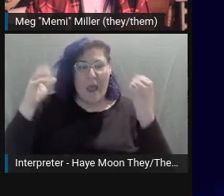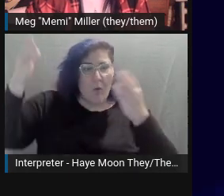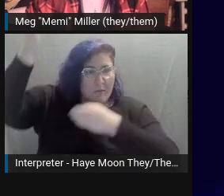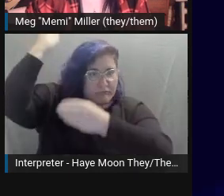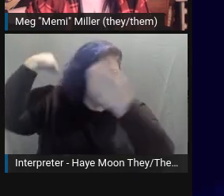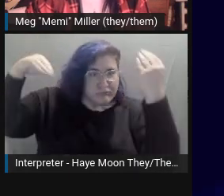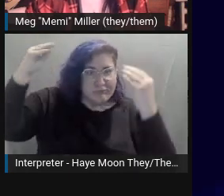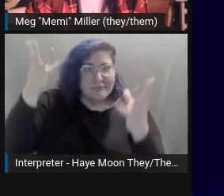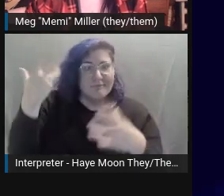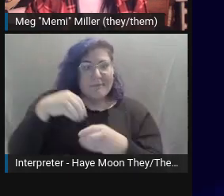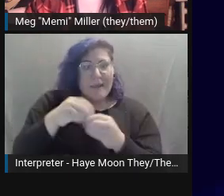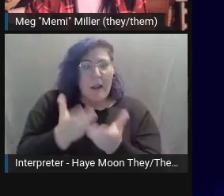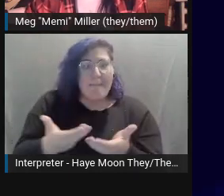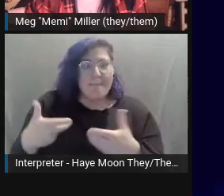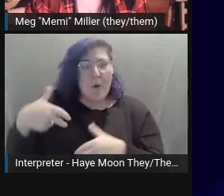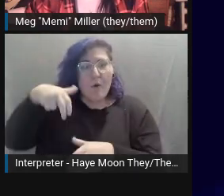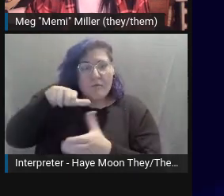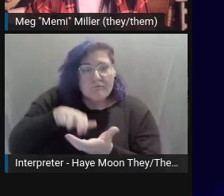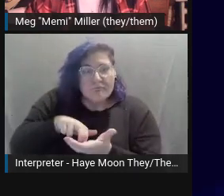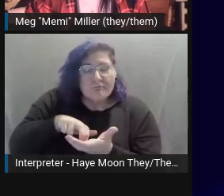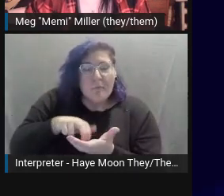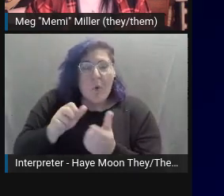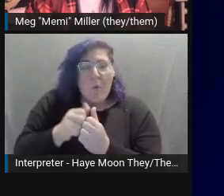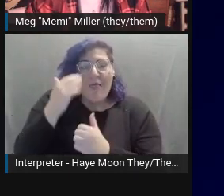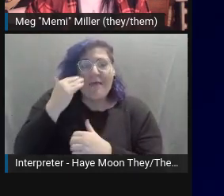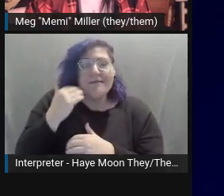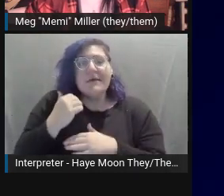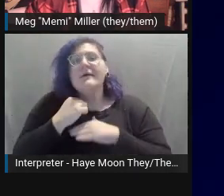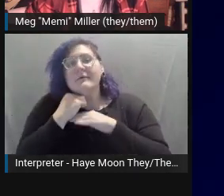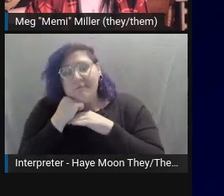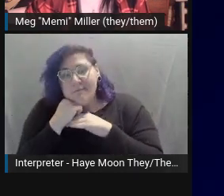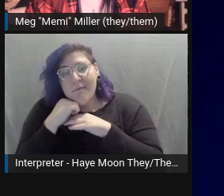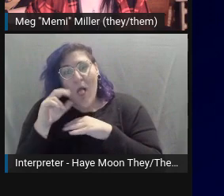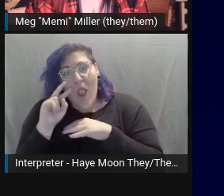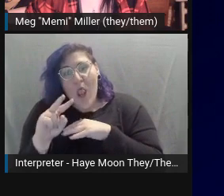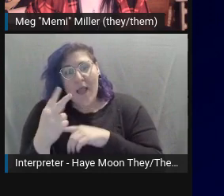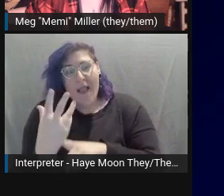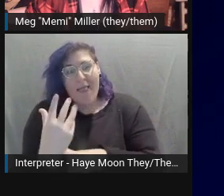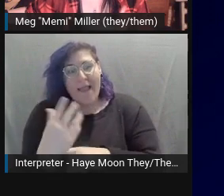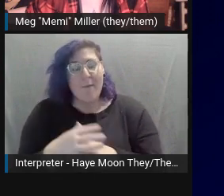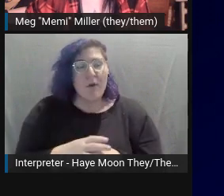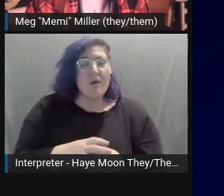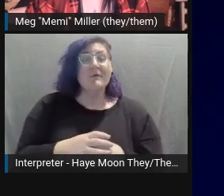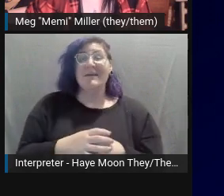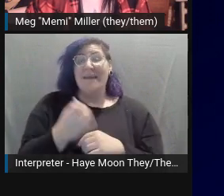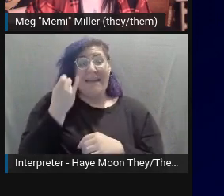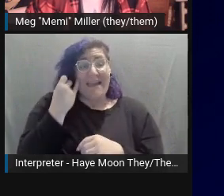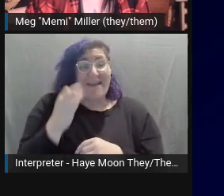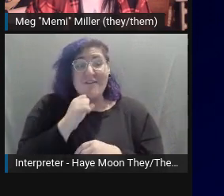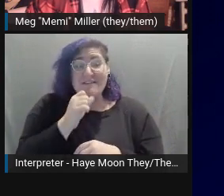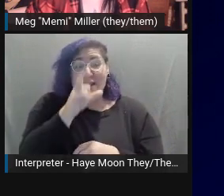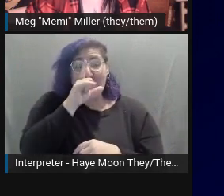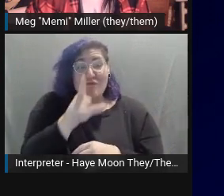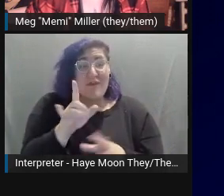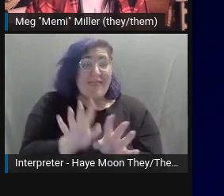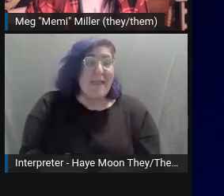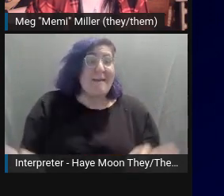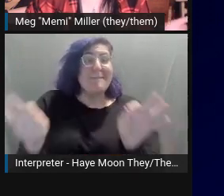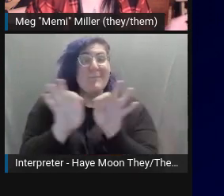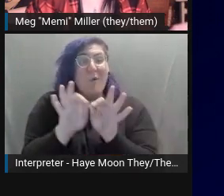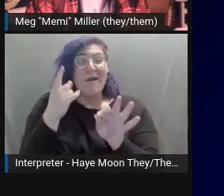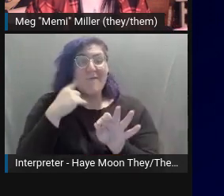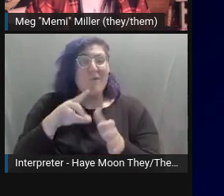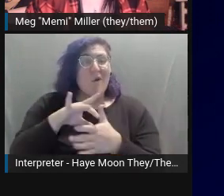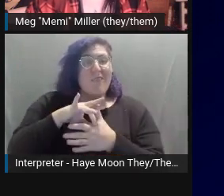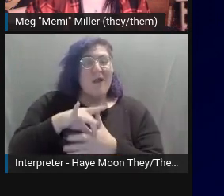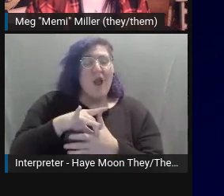directly at the camera. If it's not super important for the context of the image, it's okay to make intuitive leaps. For example,